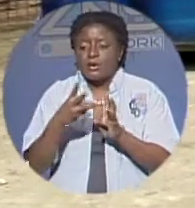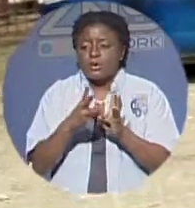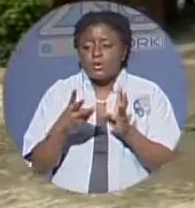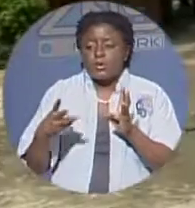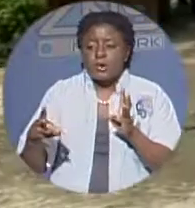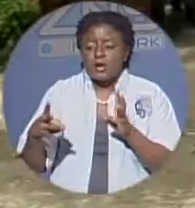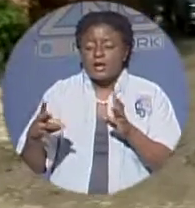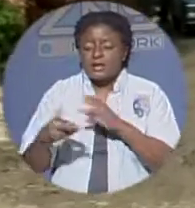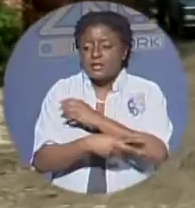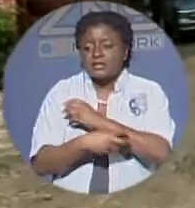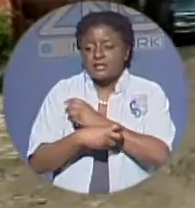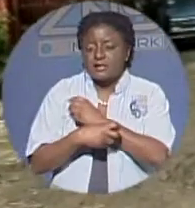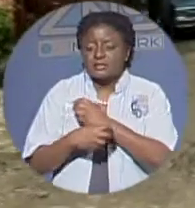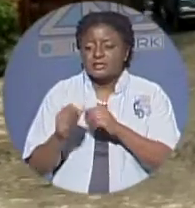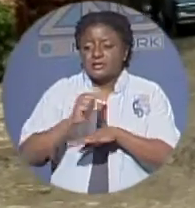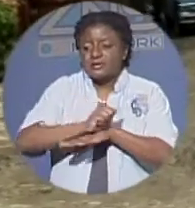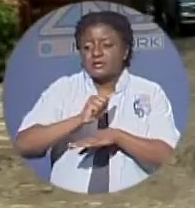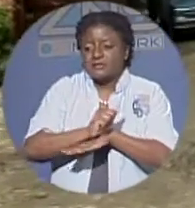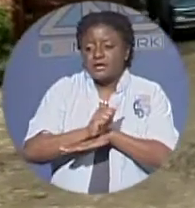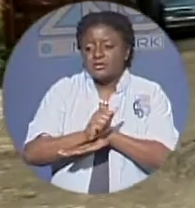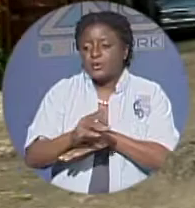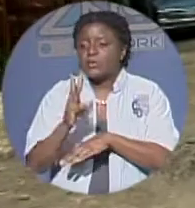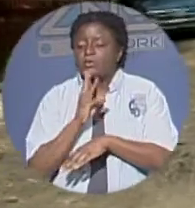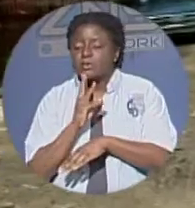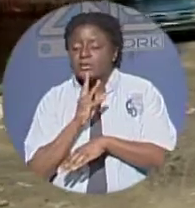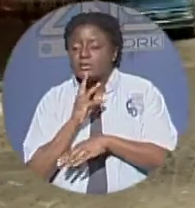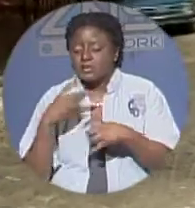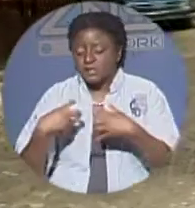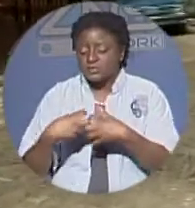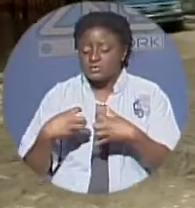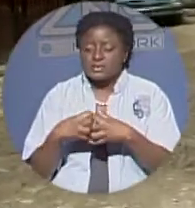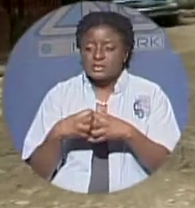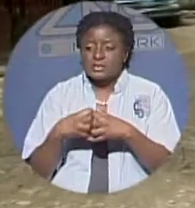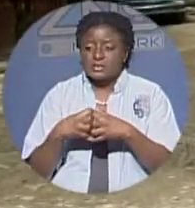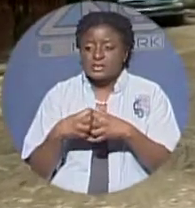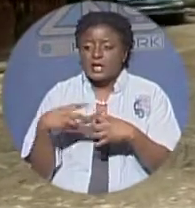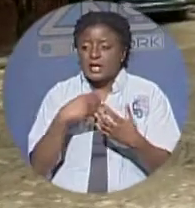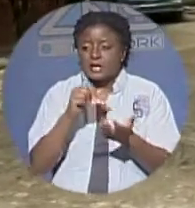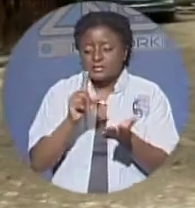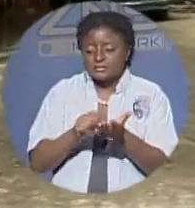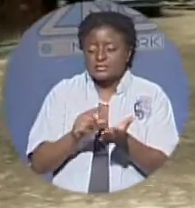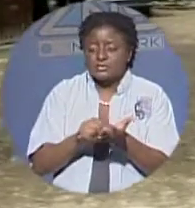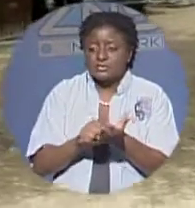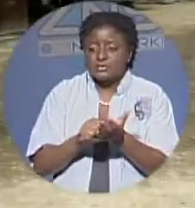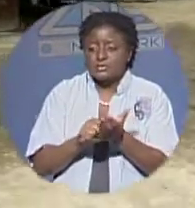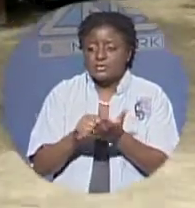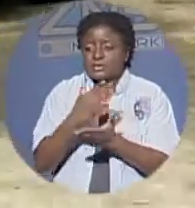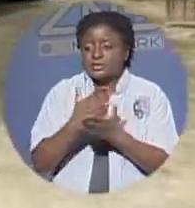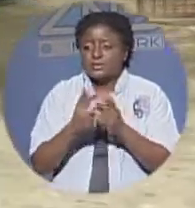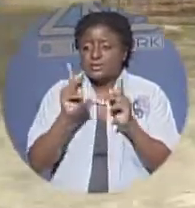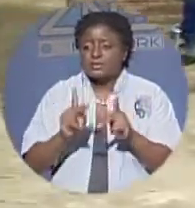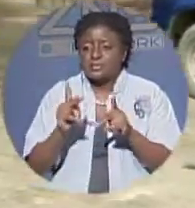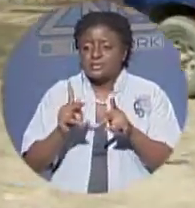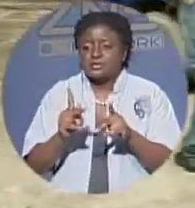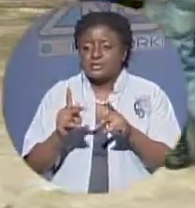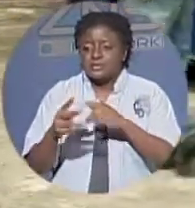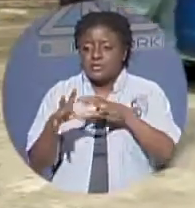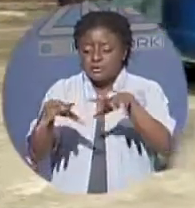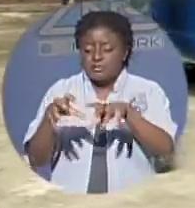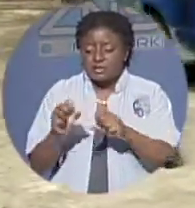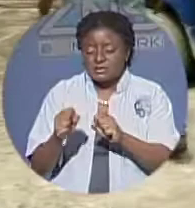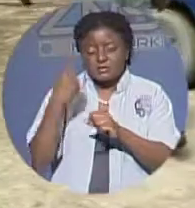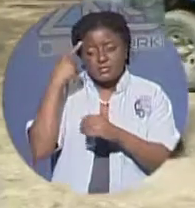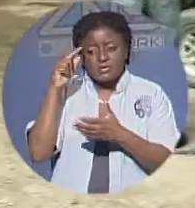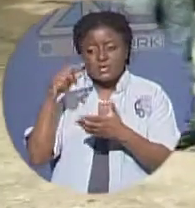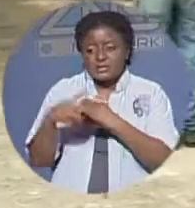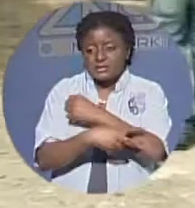water electricity and broadcasting dean admitted that some of the culprits arrested for these incidents are repeat offenders but